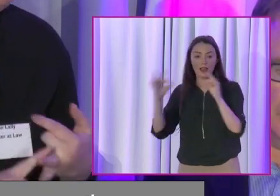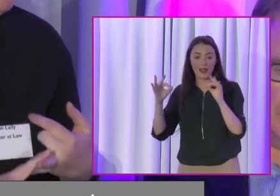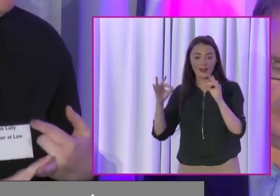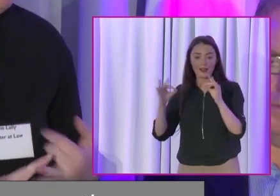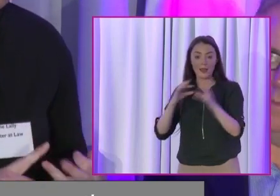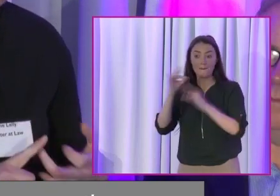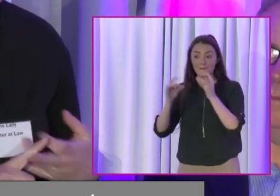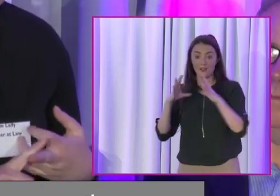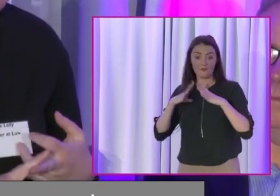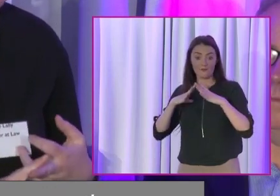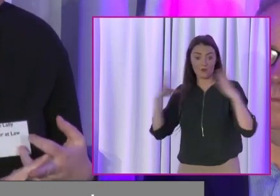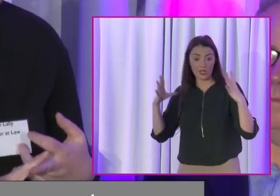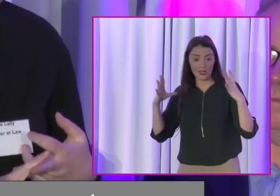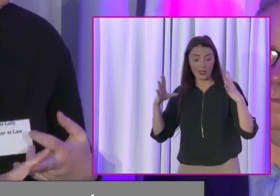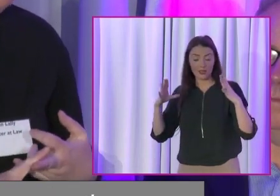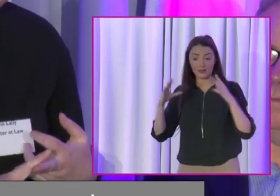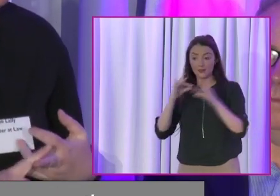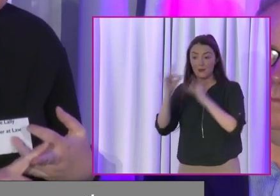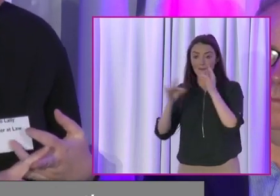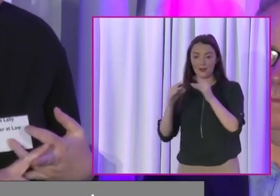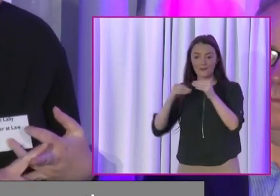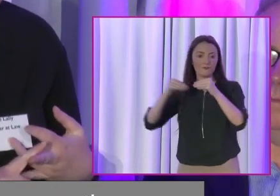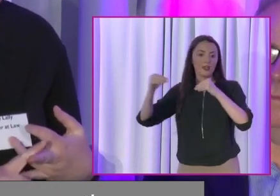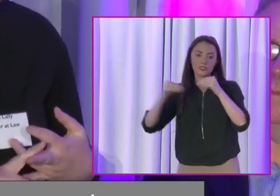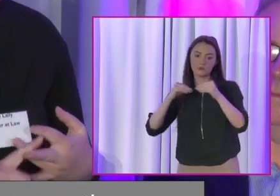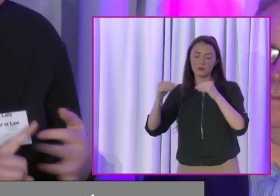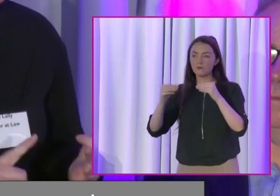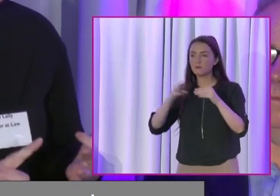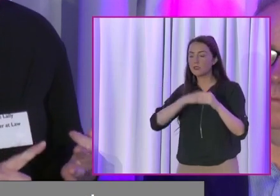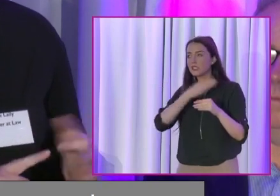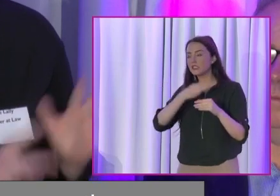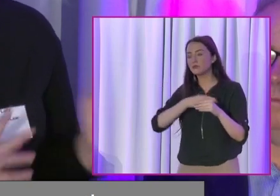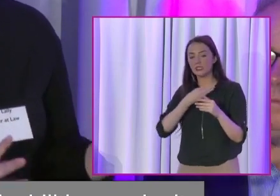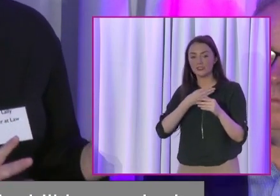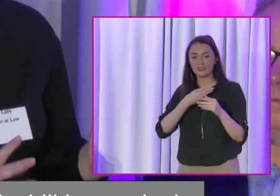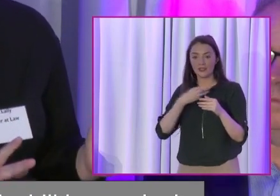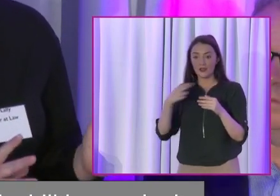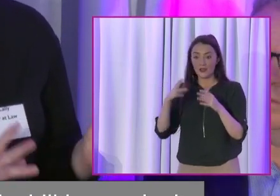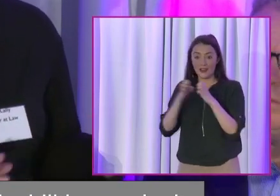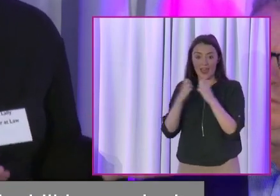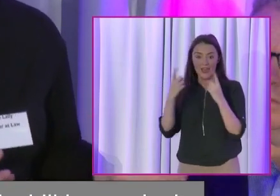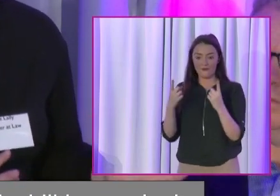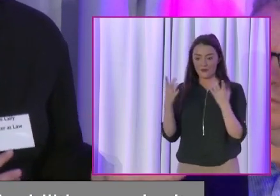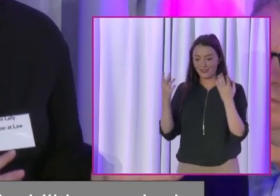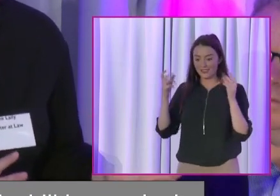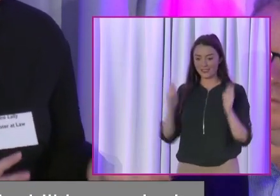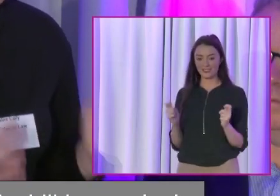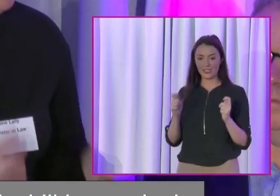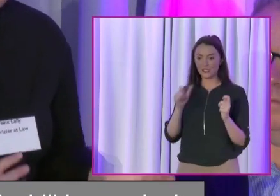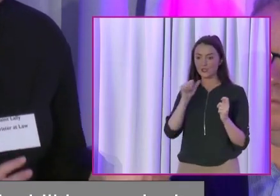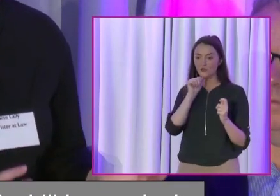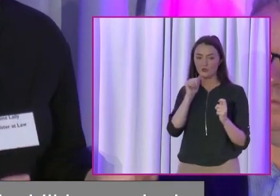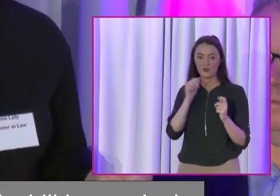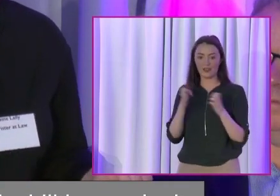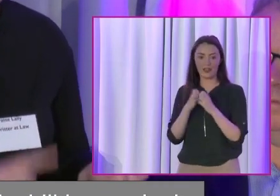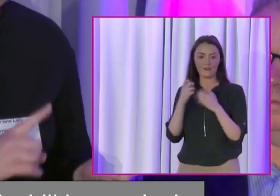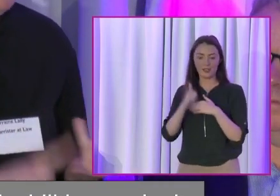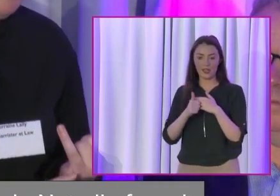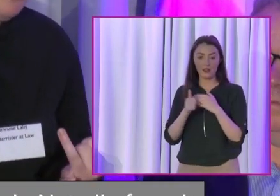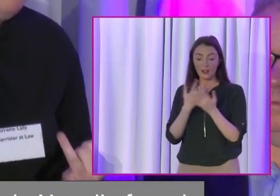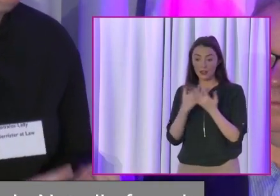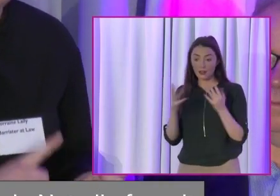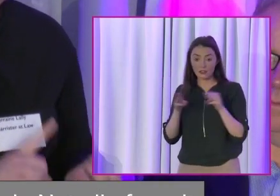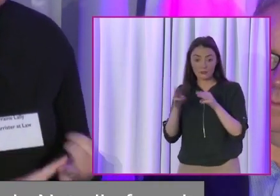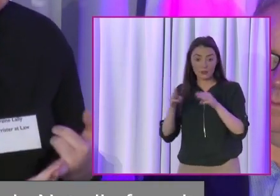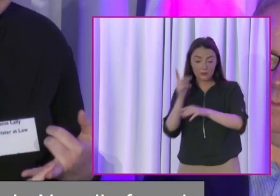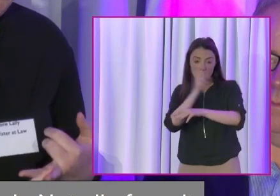make it free and make it flexible for the love of God. Not all of us are sitting around doing nothing every day. A lot of people with disabilities are